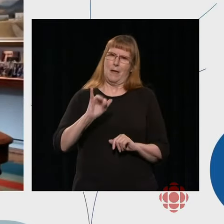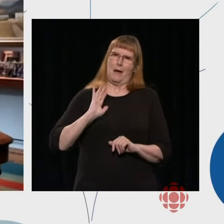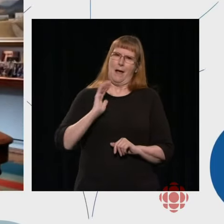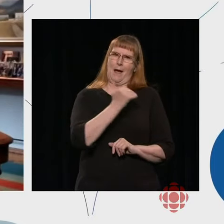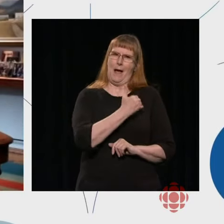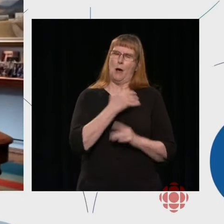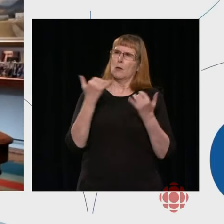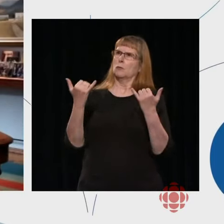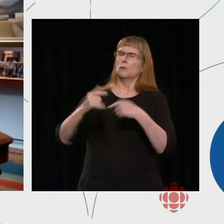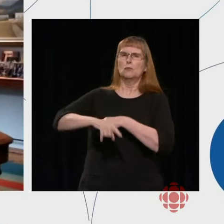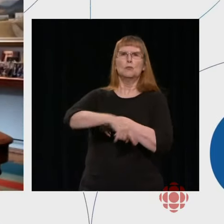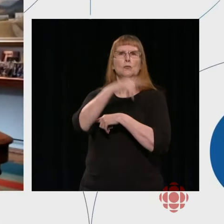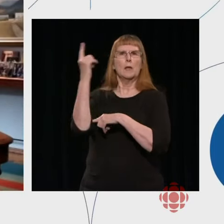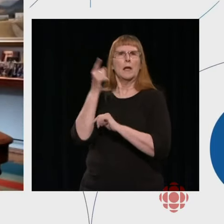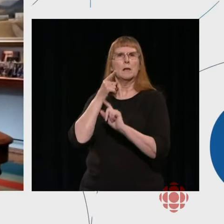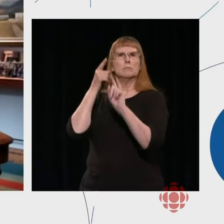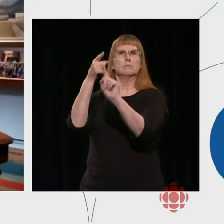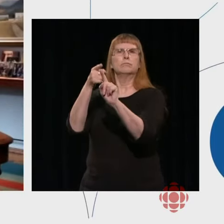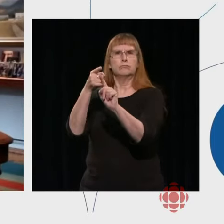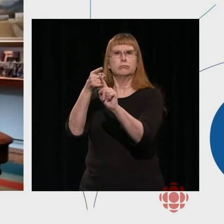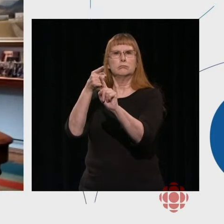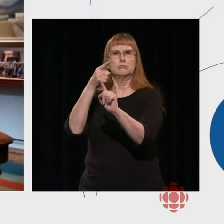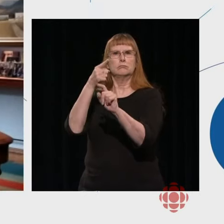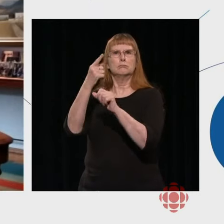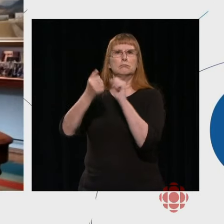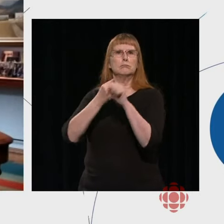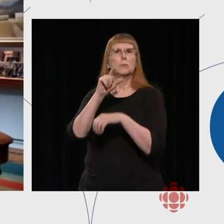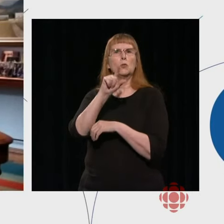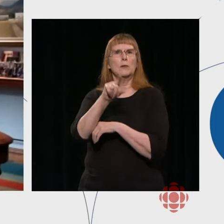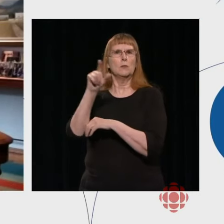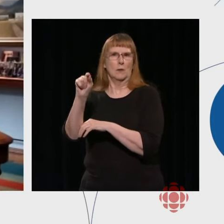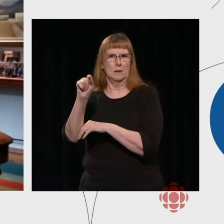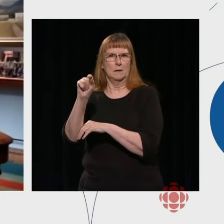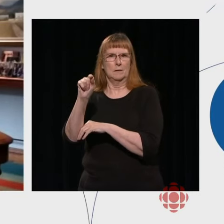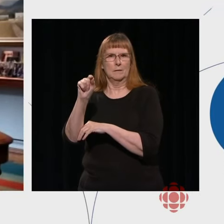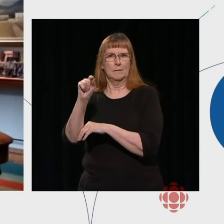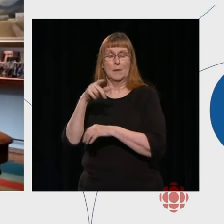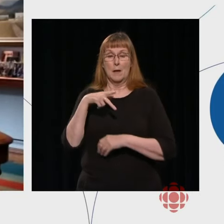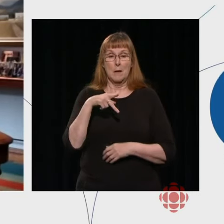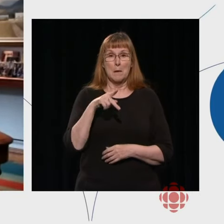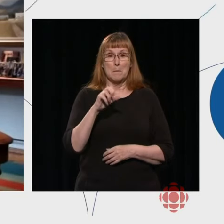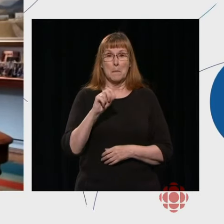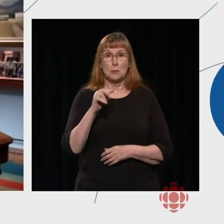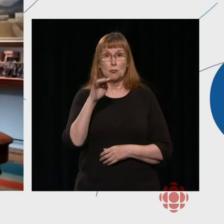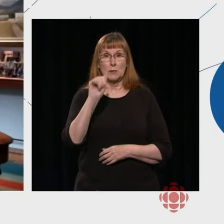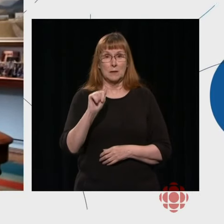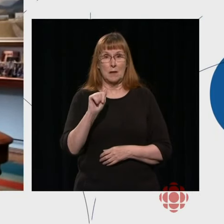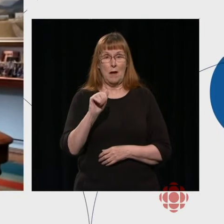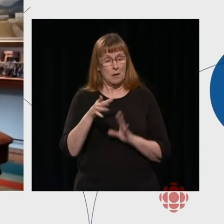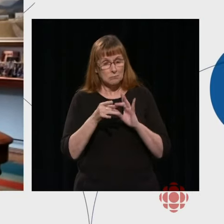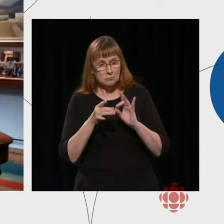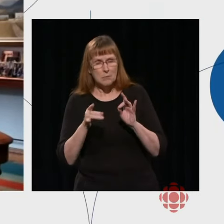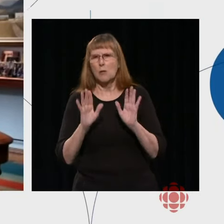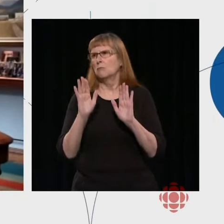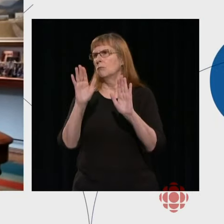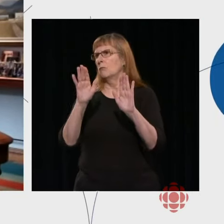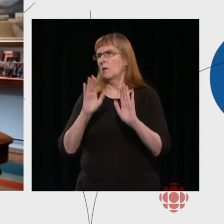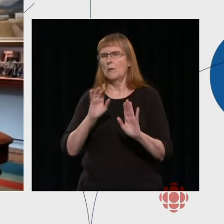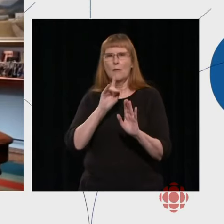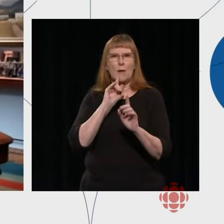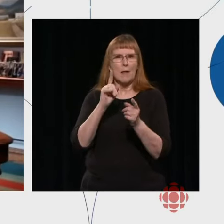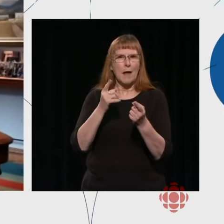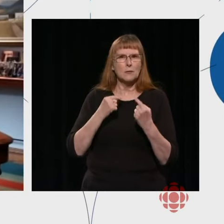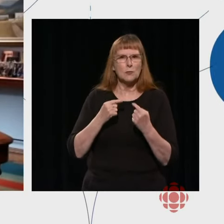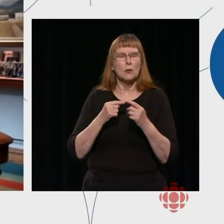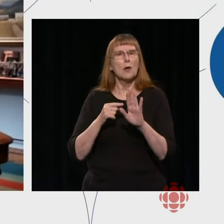the 21st century. And I would say that this is a great answer. And I'm glad to hear you talk about doing something